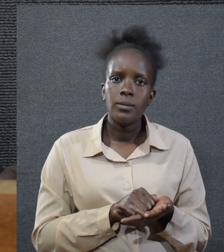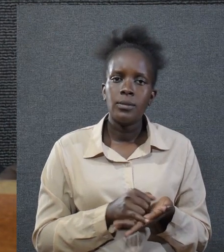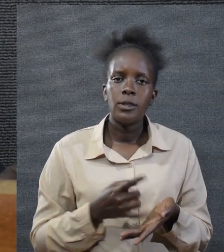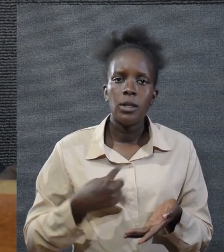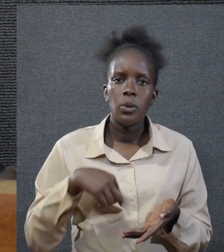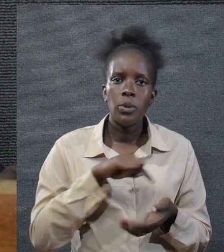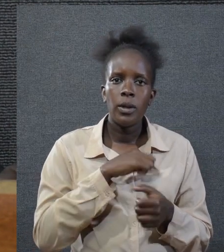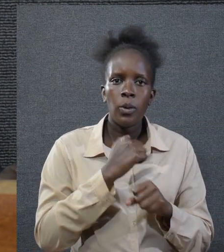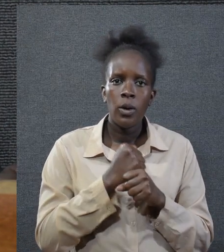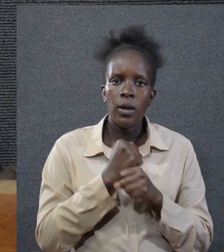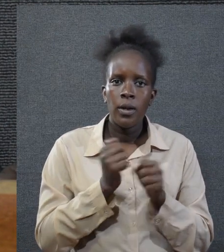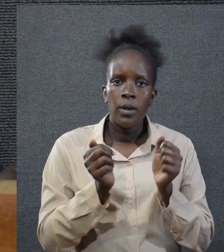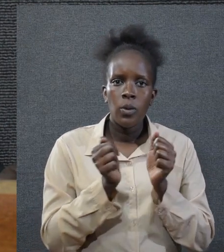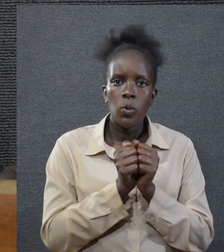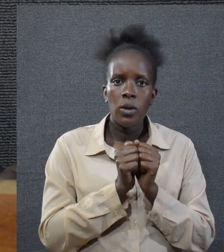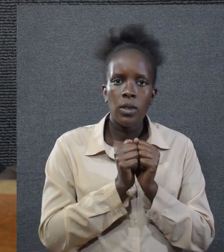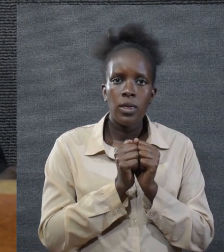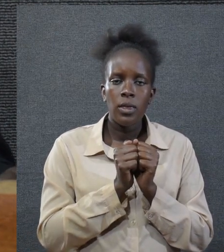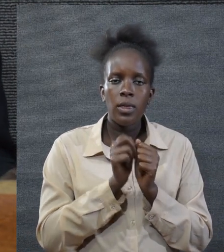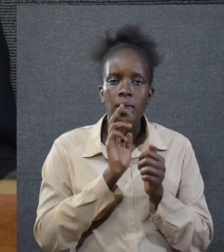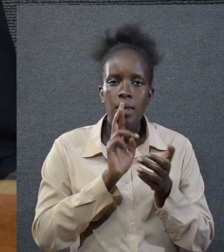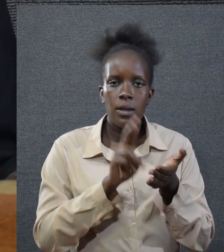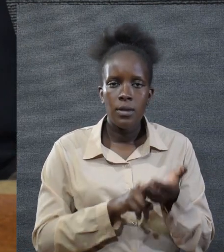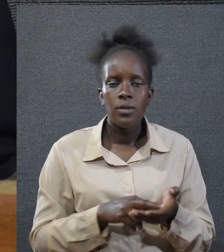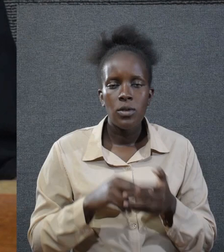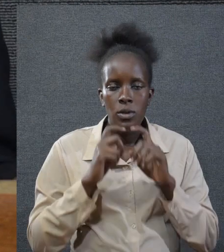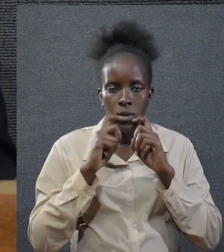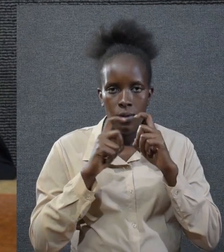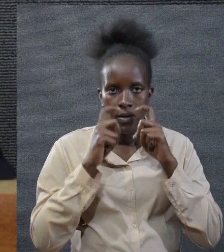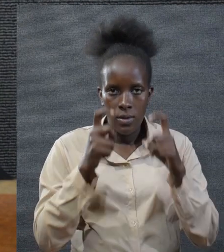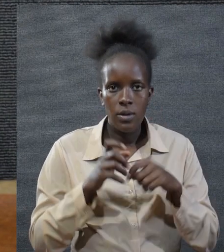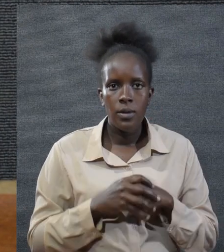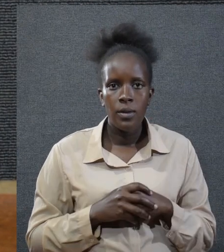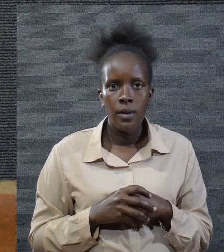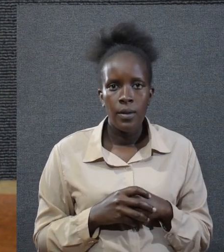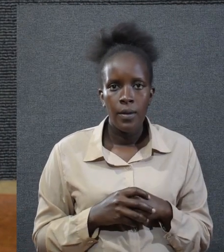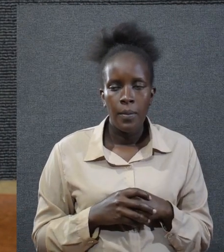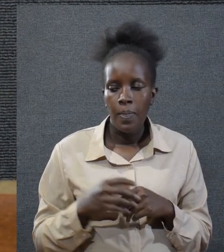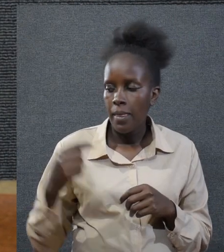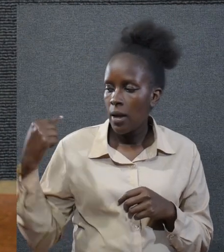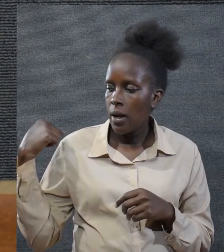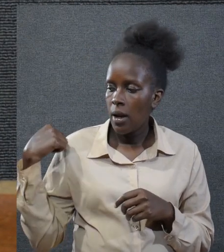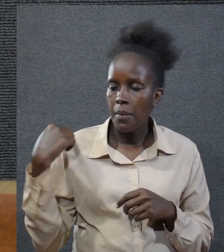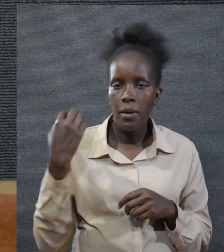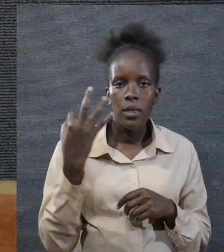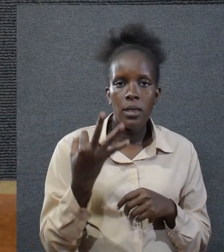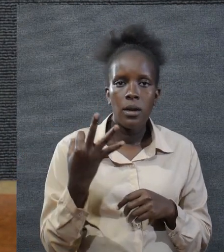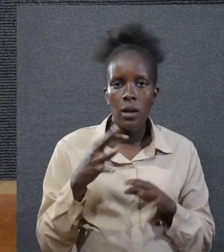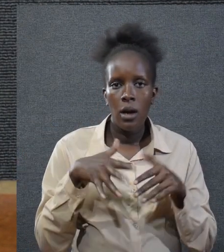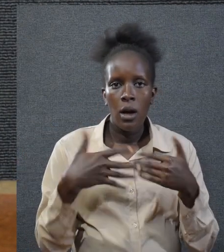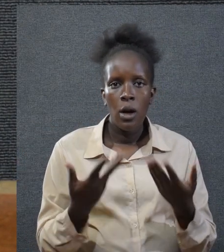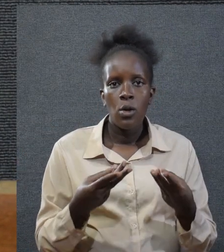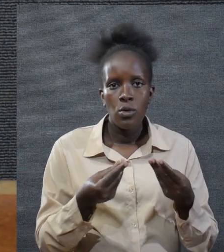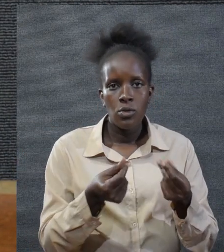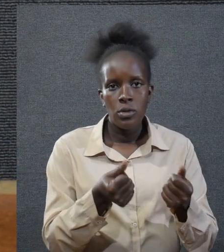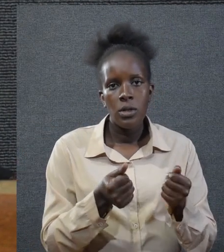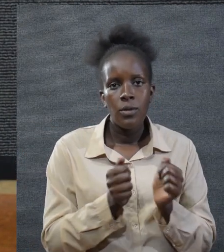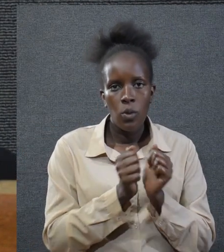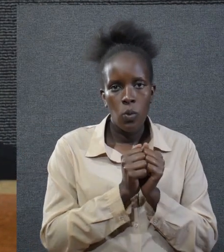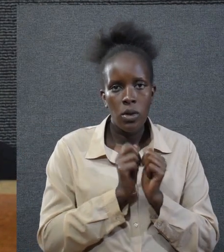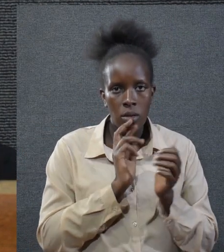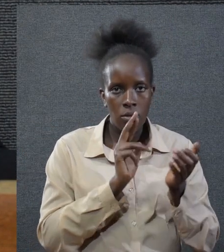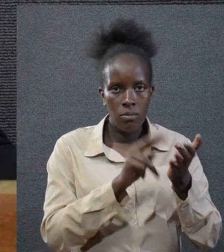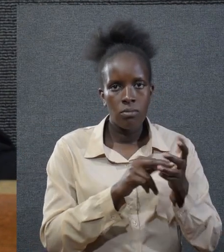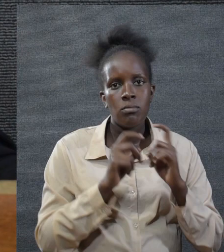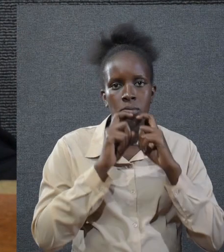we are dealing with the consequence of sins number three on how